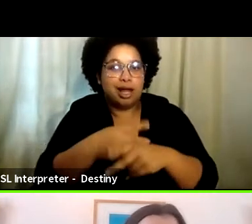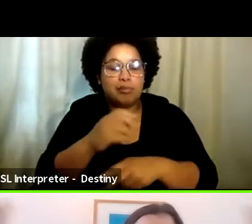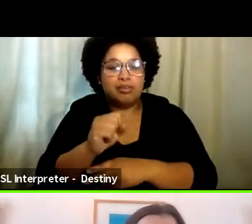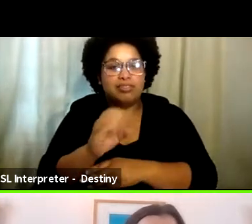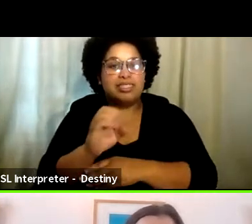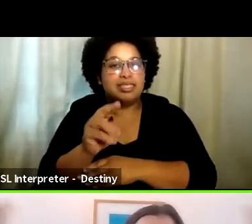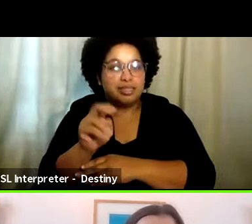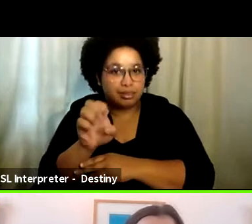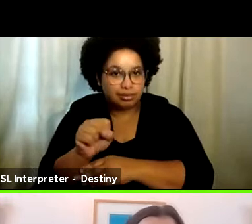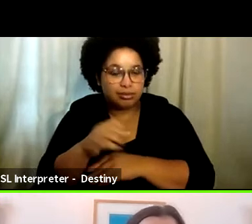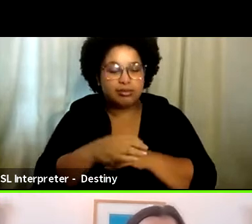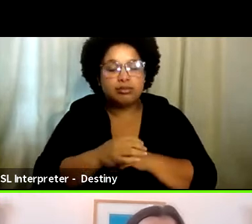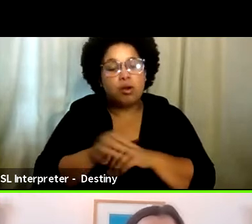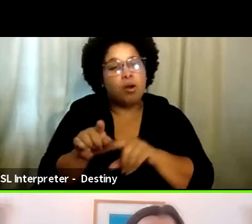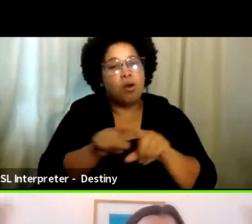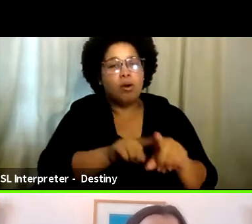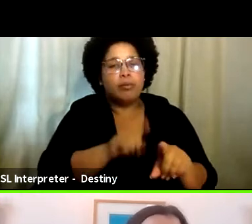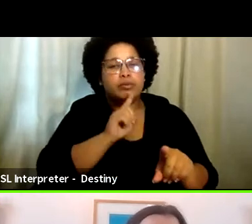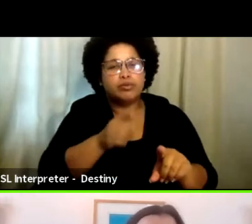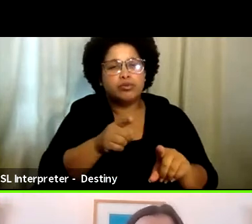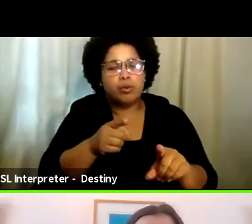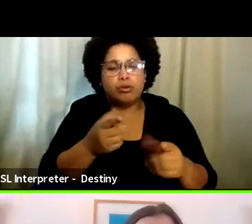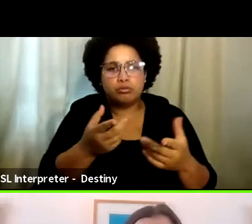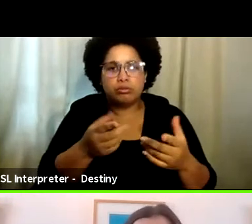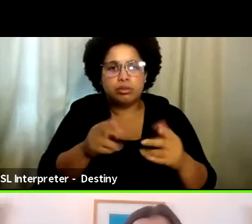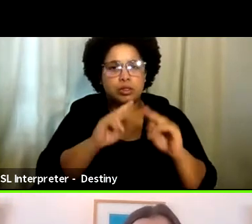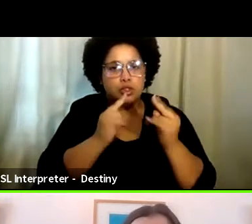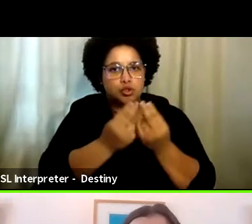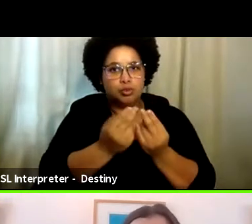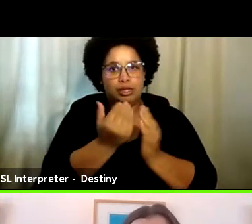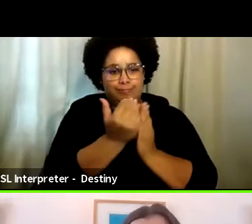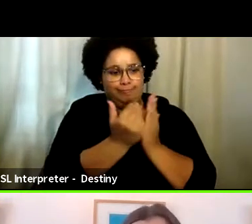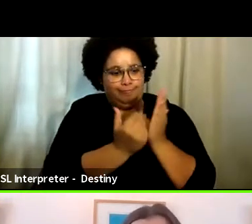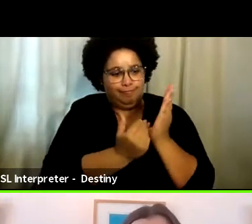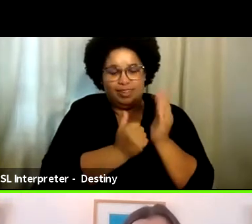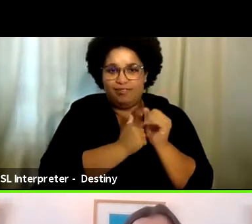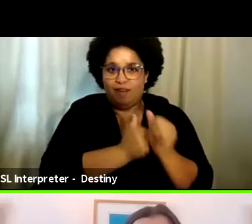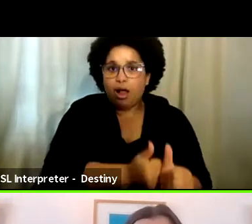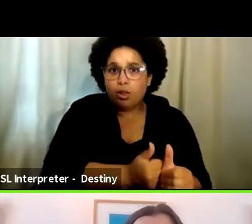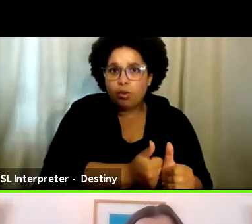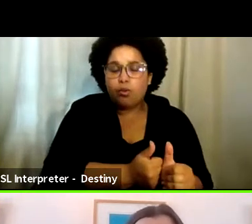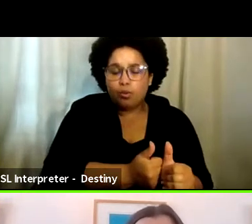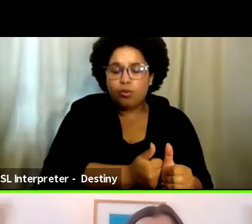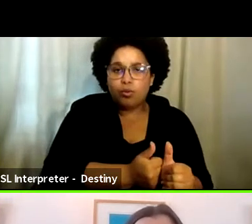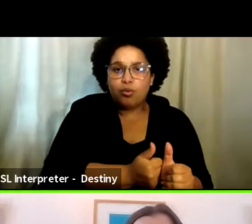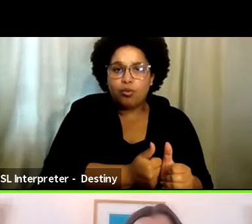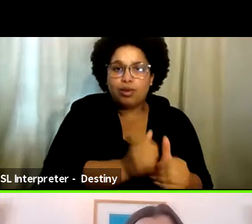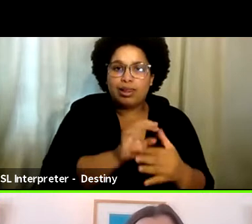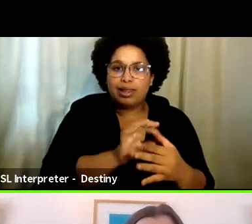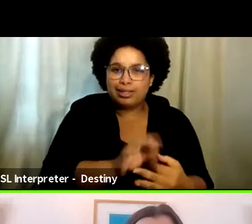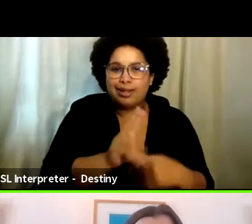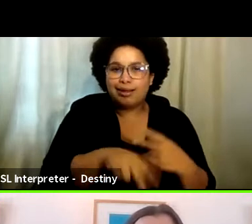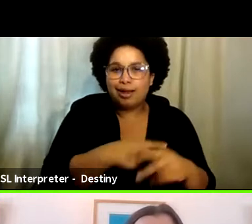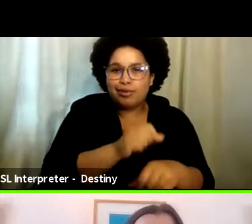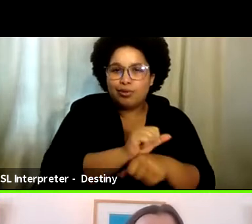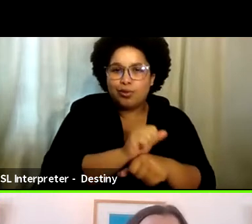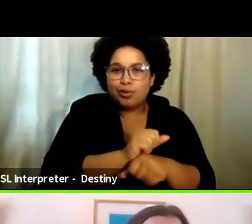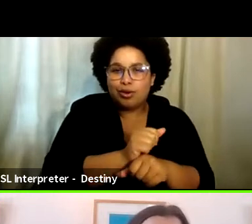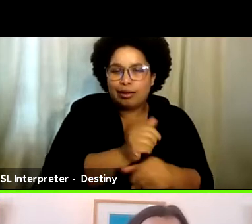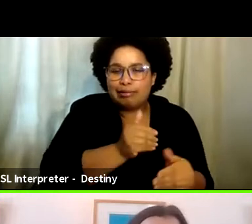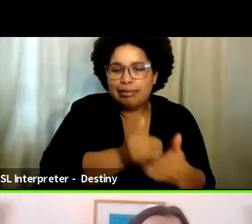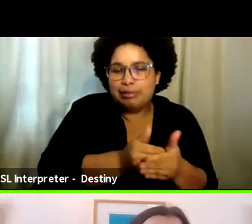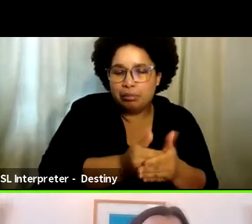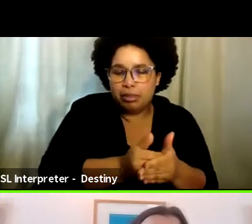And we're also there to help make sure that the union's guidelines are being followed when it comes to intimate work. So making sure that